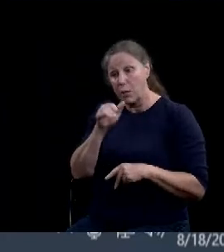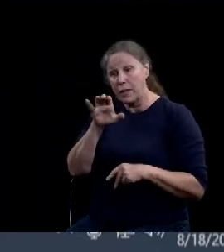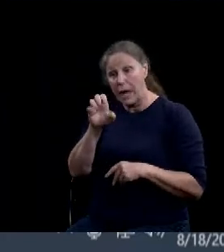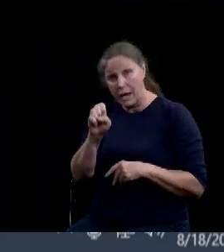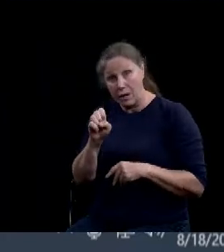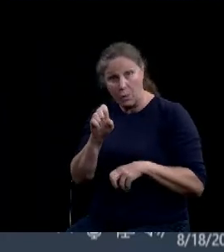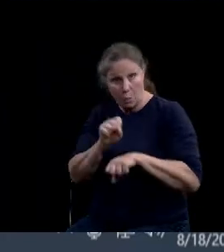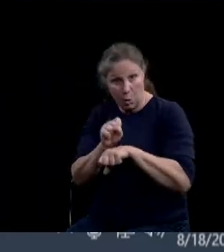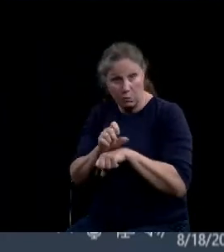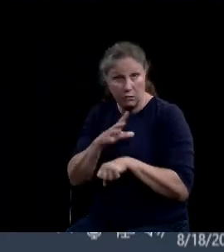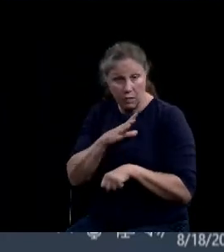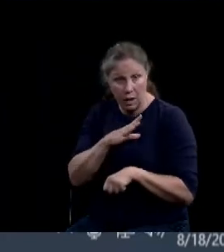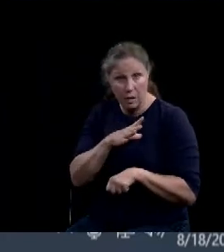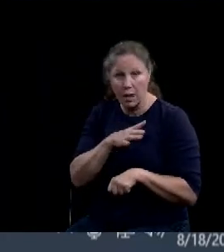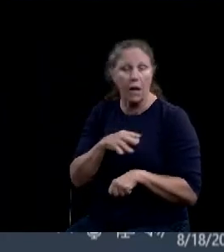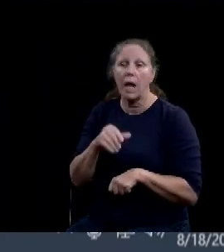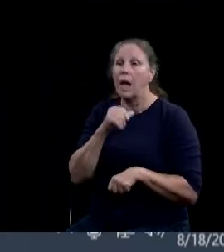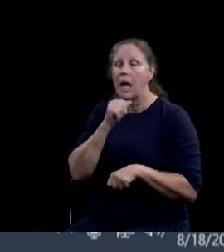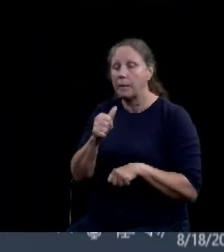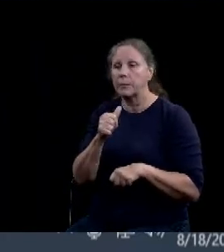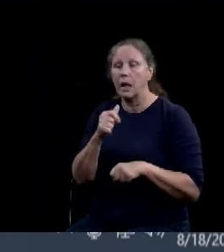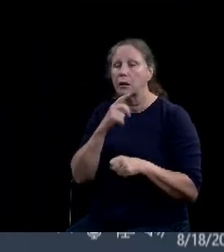reading, just heads up. That's all.